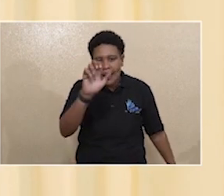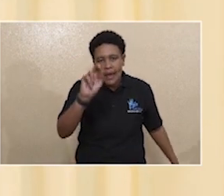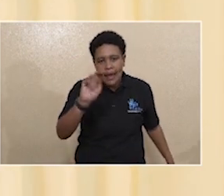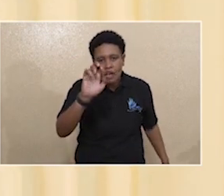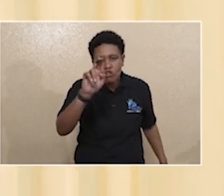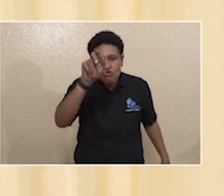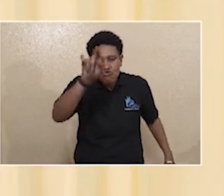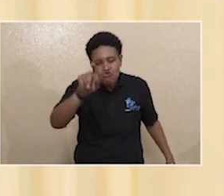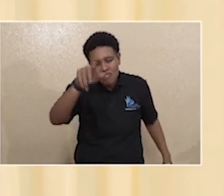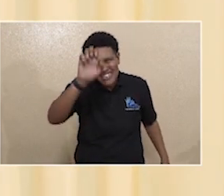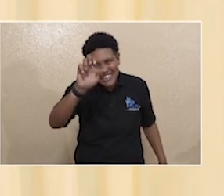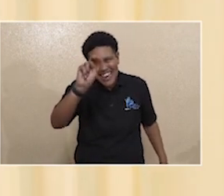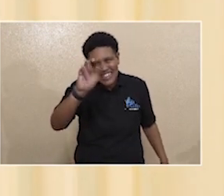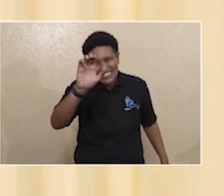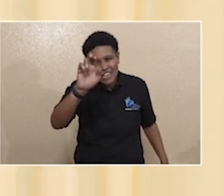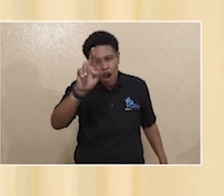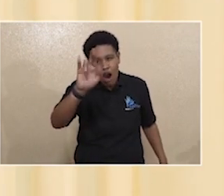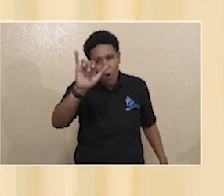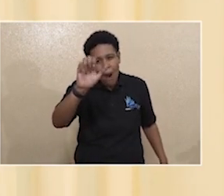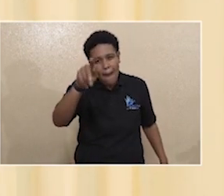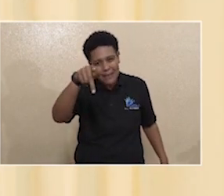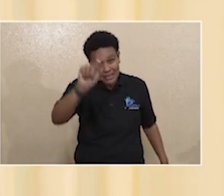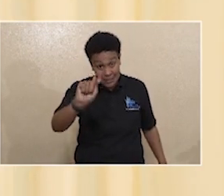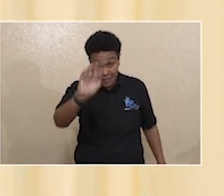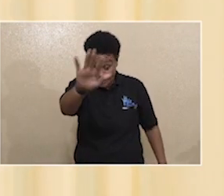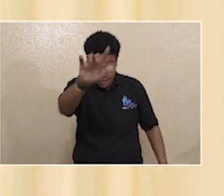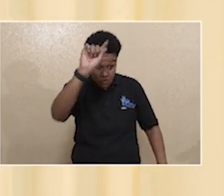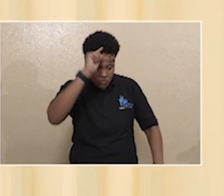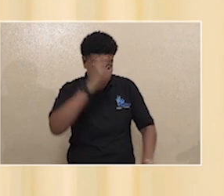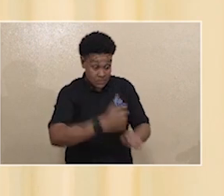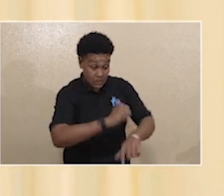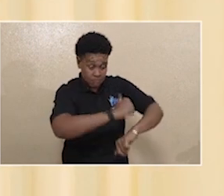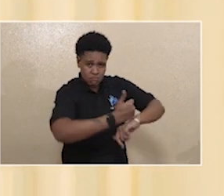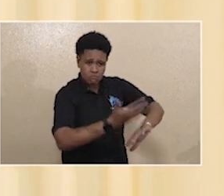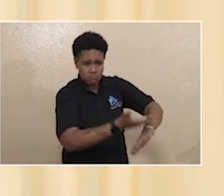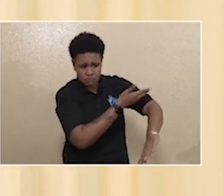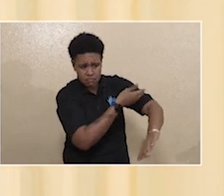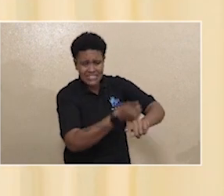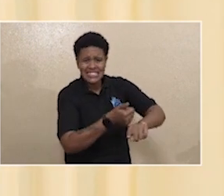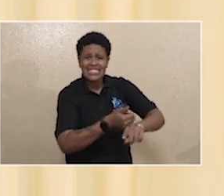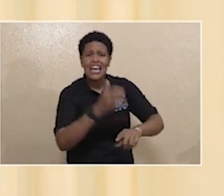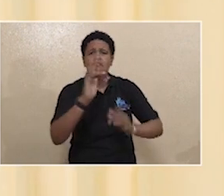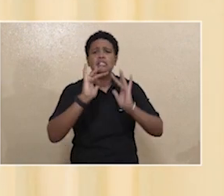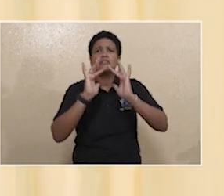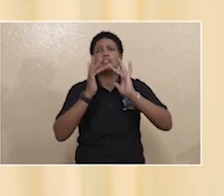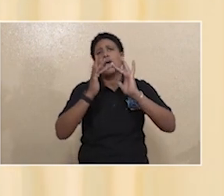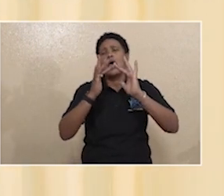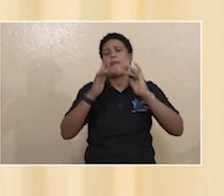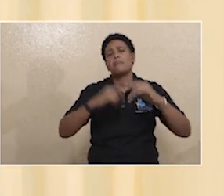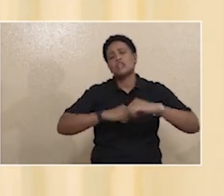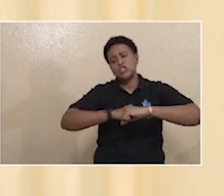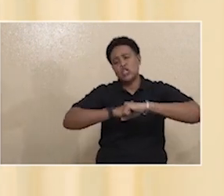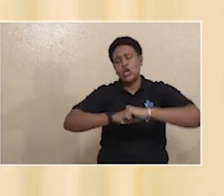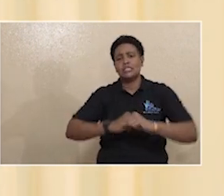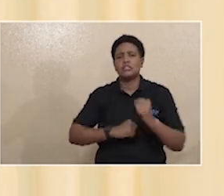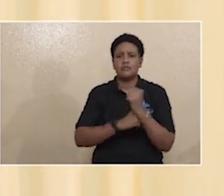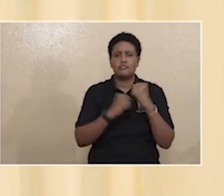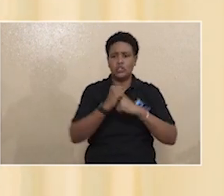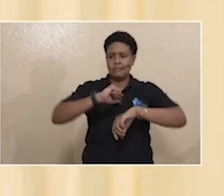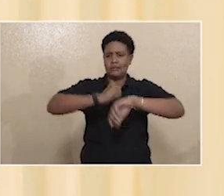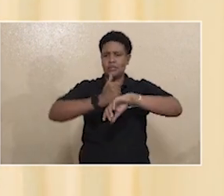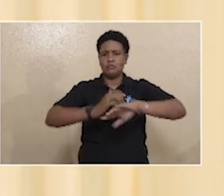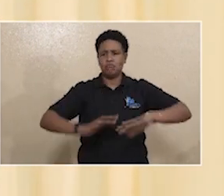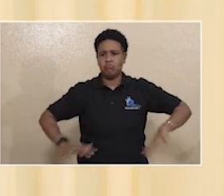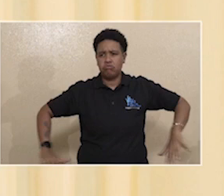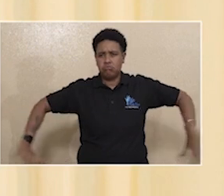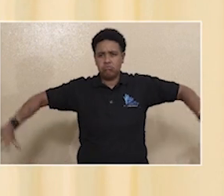also enhancing the cybersecurity infrastructure of all of the ministry, departments of government, and